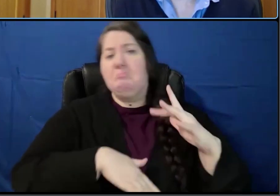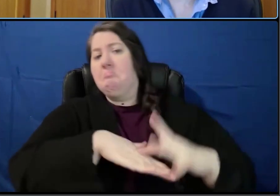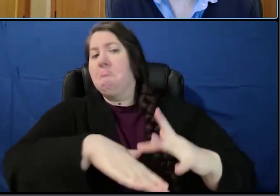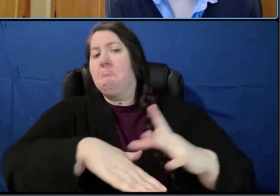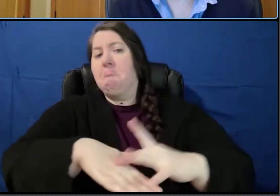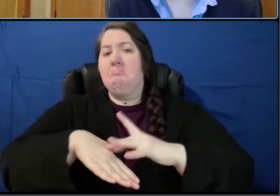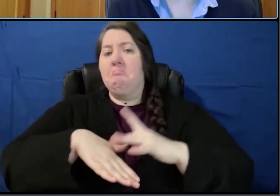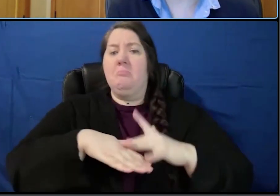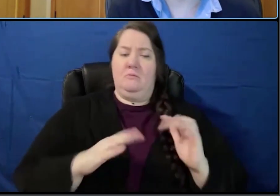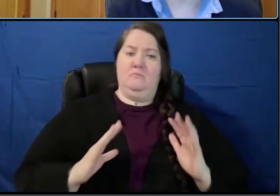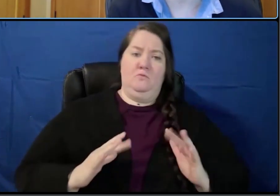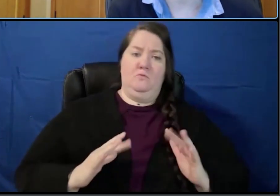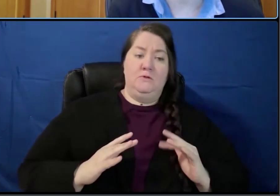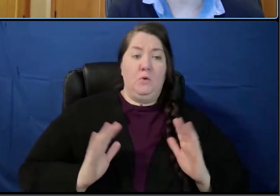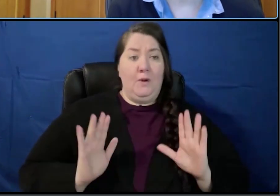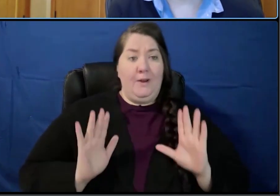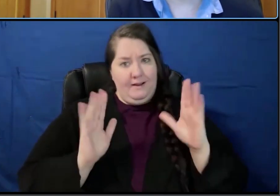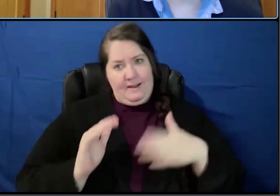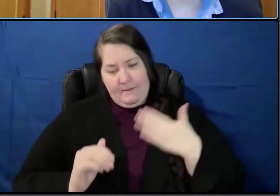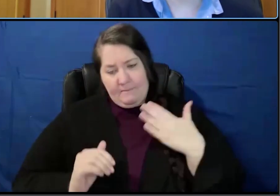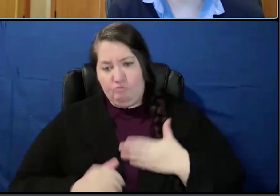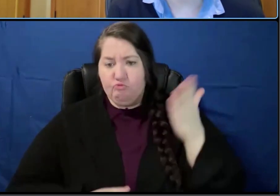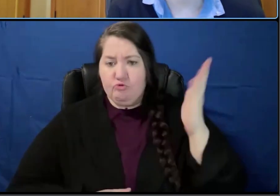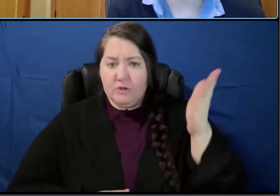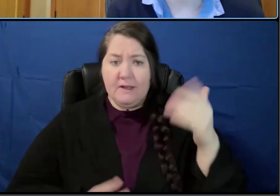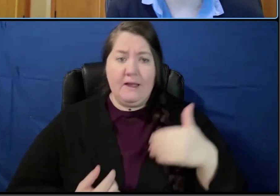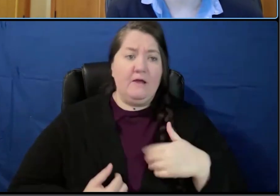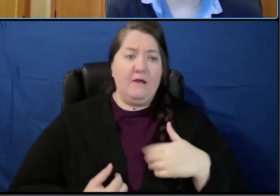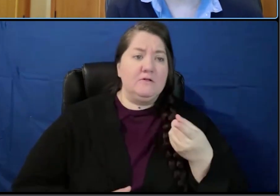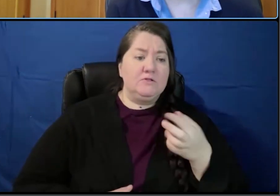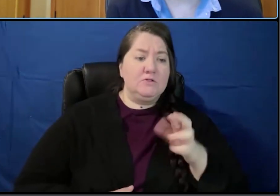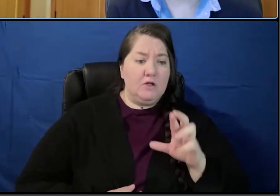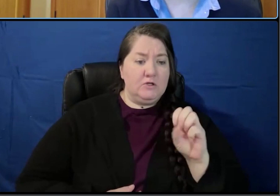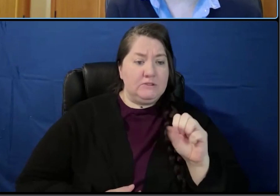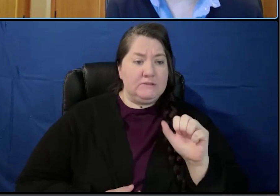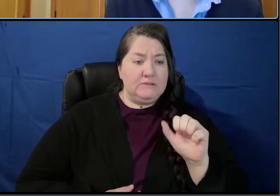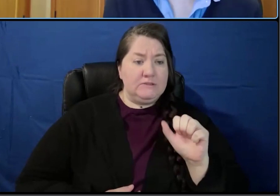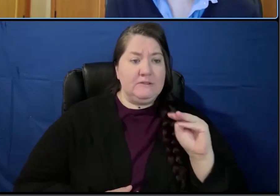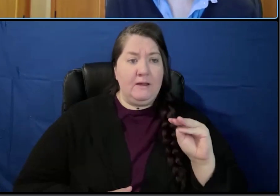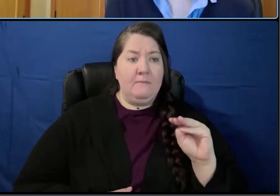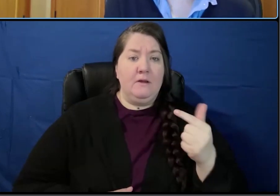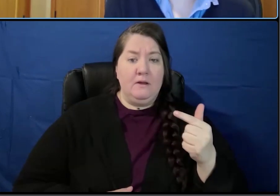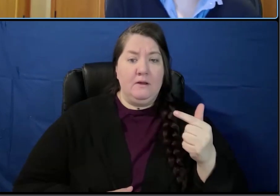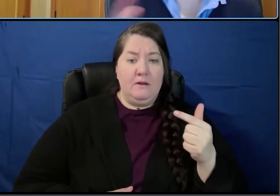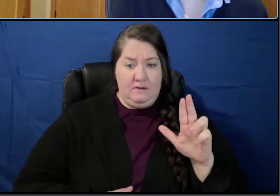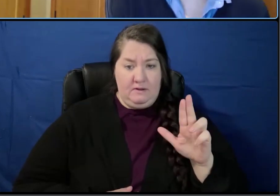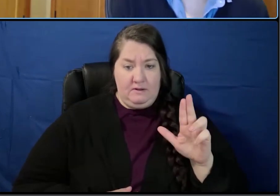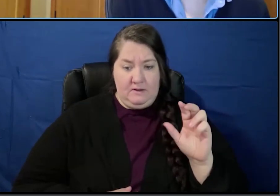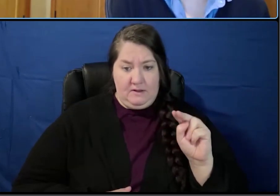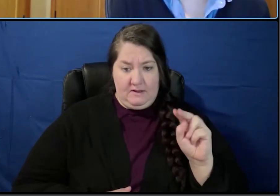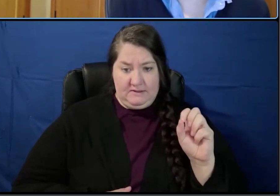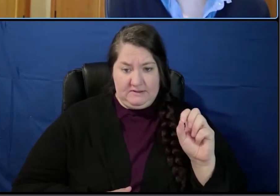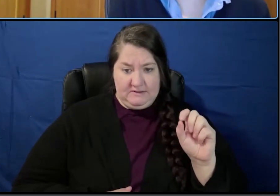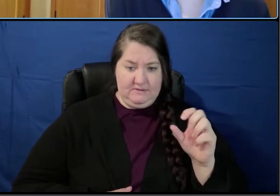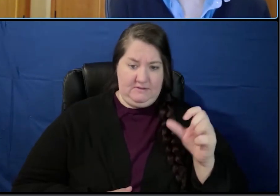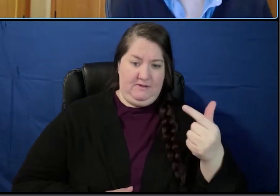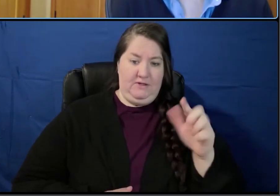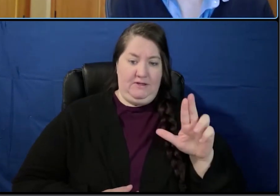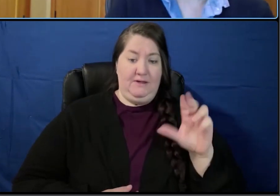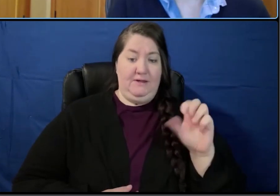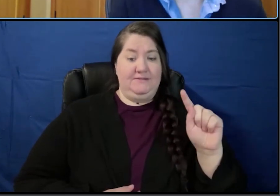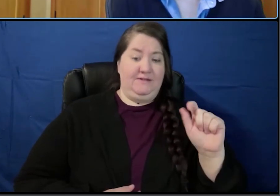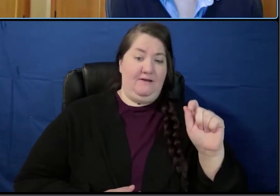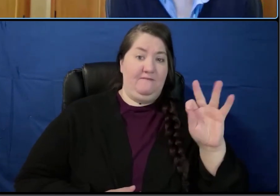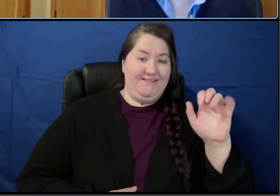to present this topic and have Dr. Sam Gustafson present. And I'll invite her, I'll introduce her in a little bit.